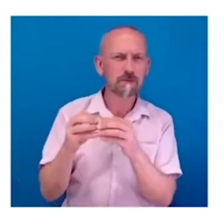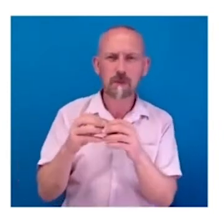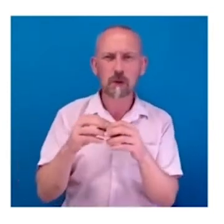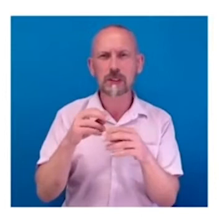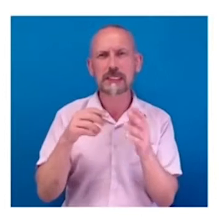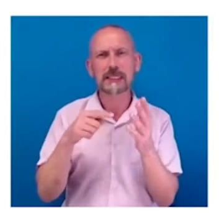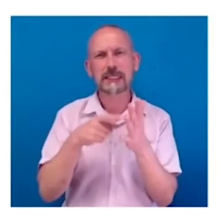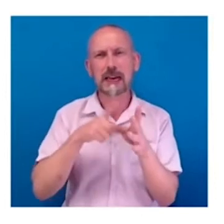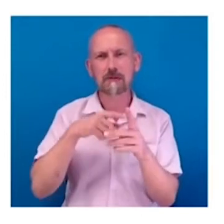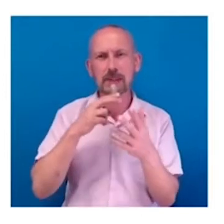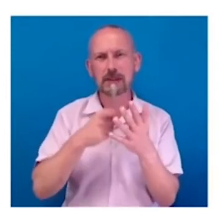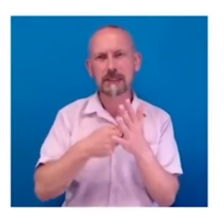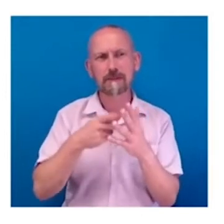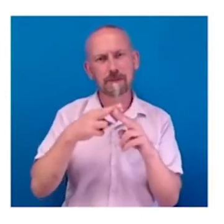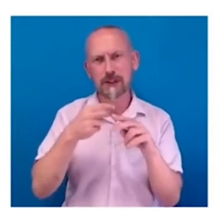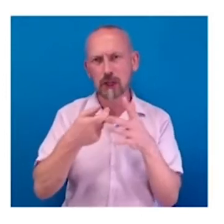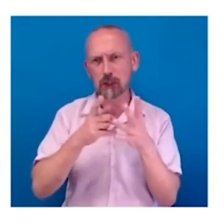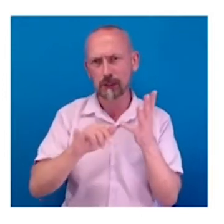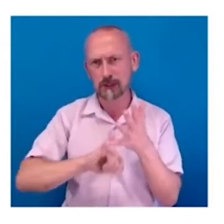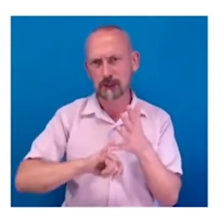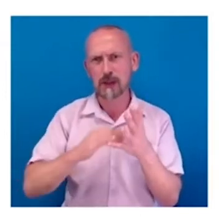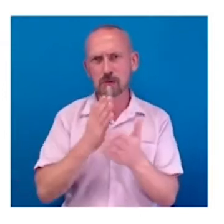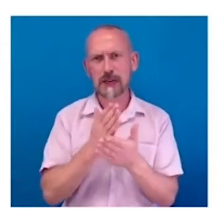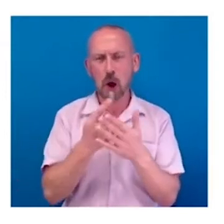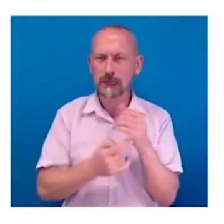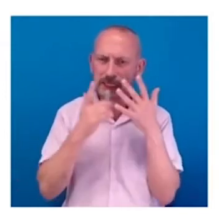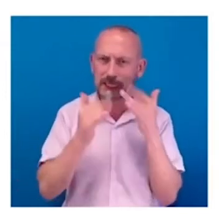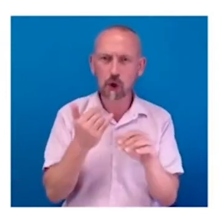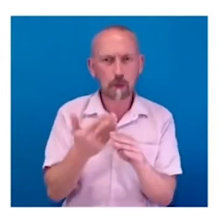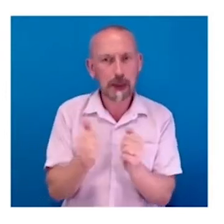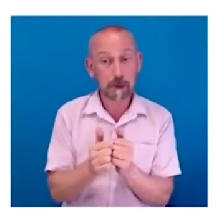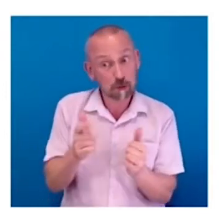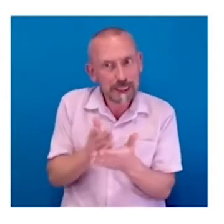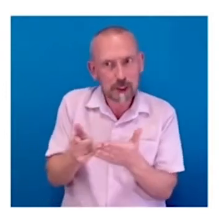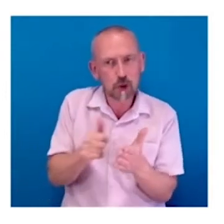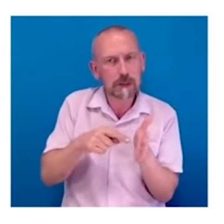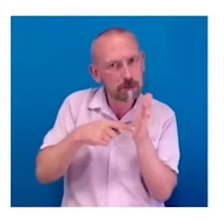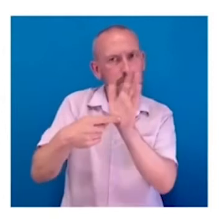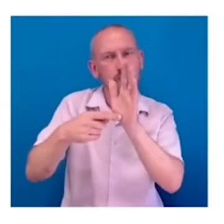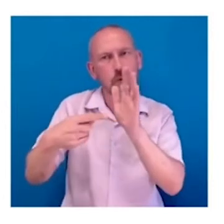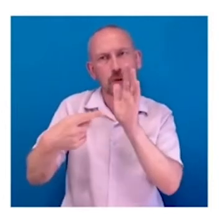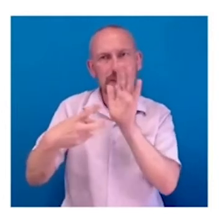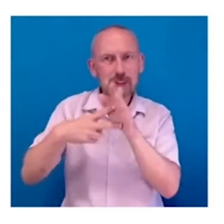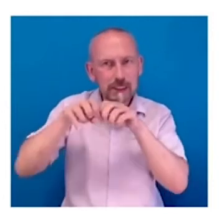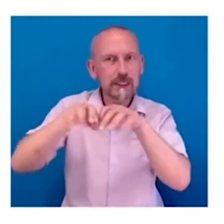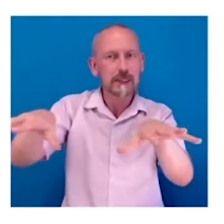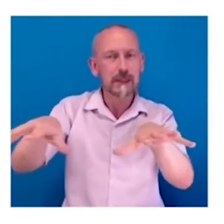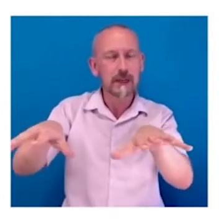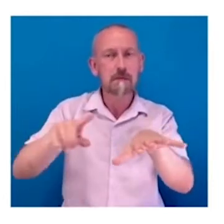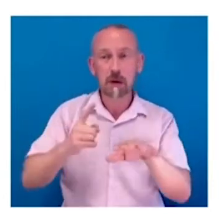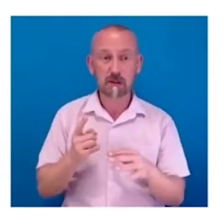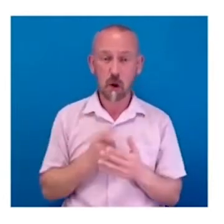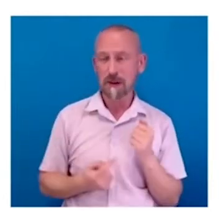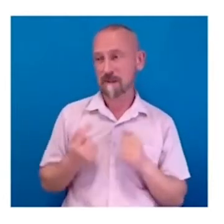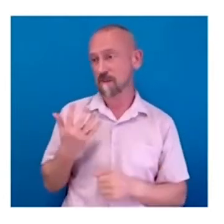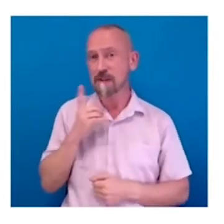on paper with about five people. And the paper actually at the end said it was anecdotal. And yet, these things, these mythologies